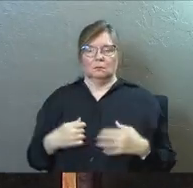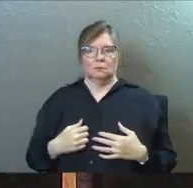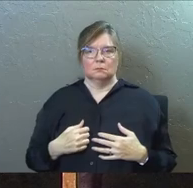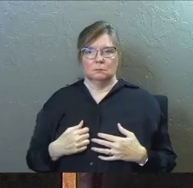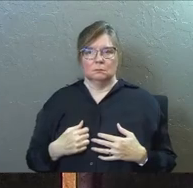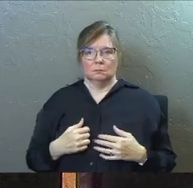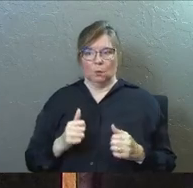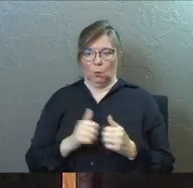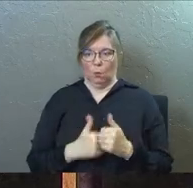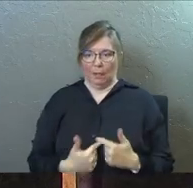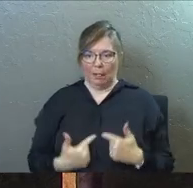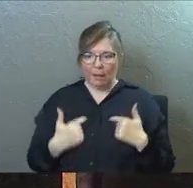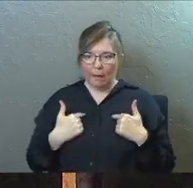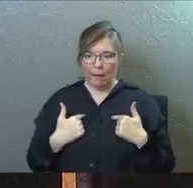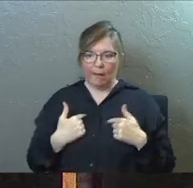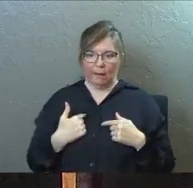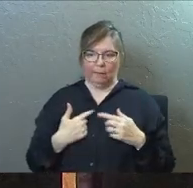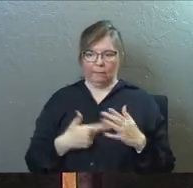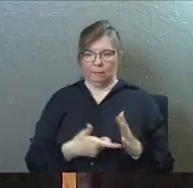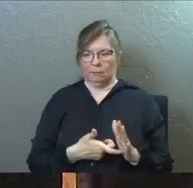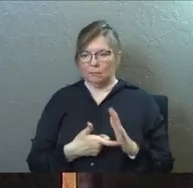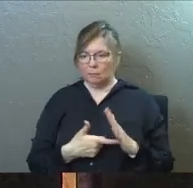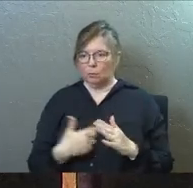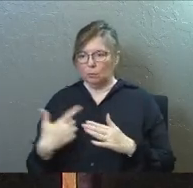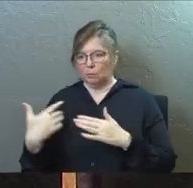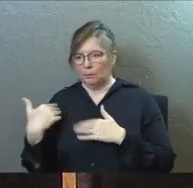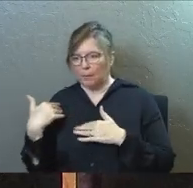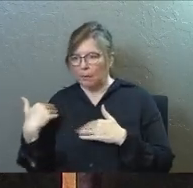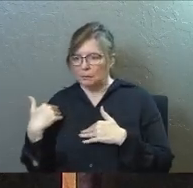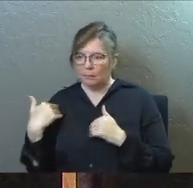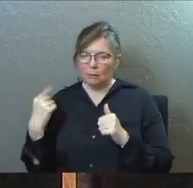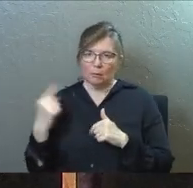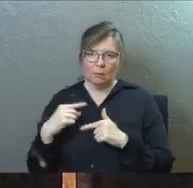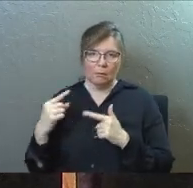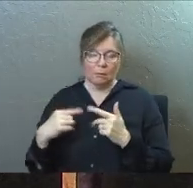Are you overwhelmed with your life? Are you tired?